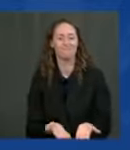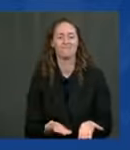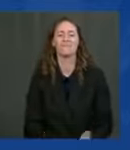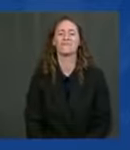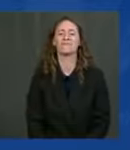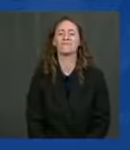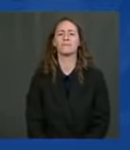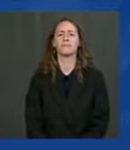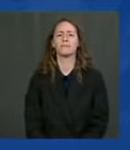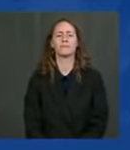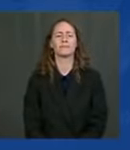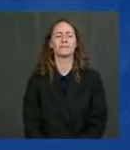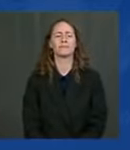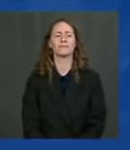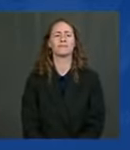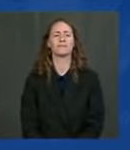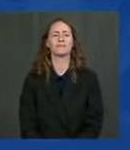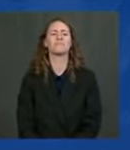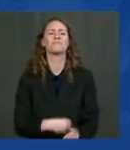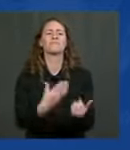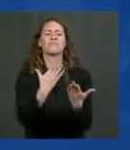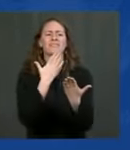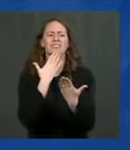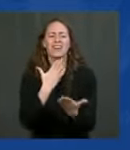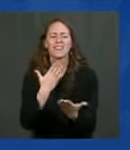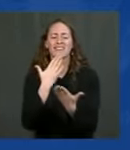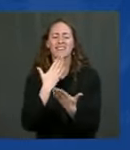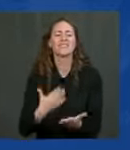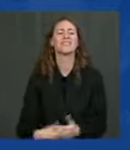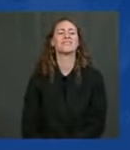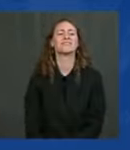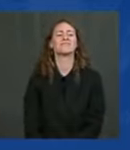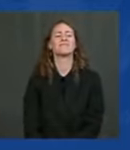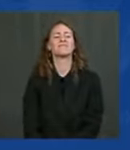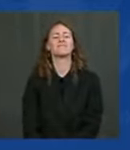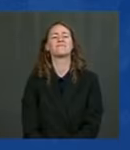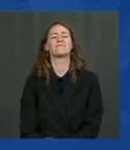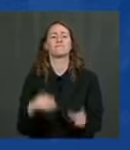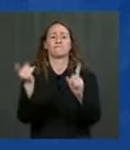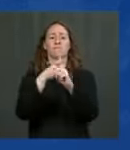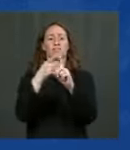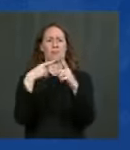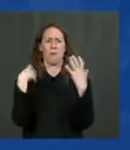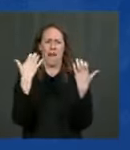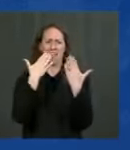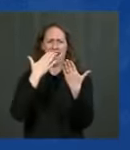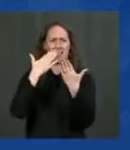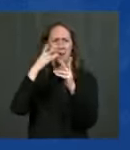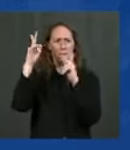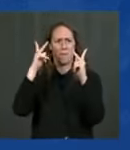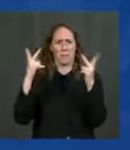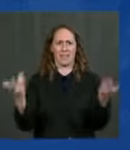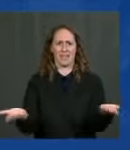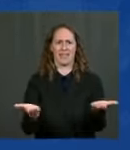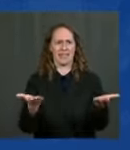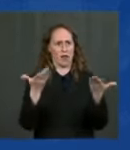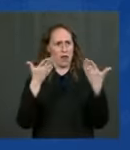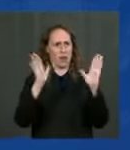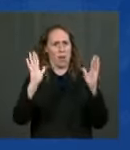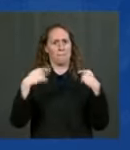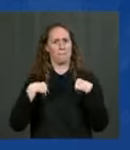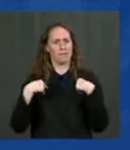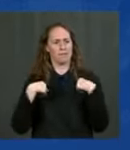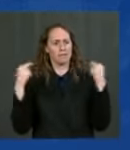Thank you. Let me start off by thanking the folks here in this neighborhood for letting me come in and see what's going on. Councilman thank